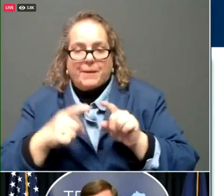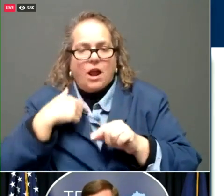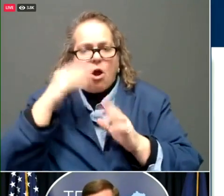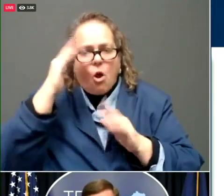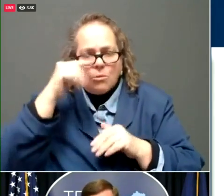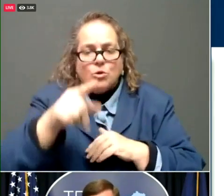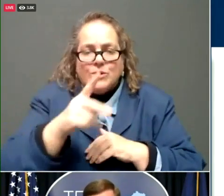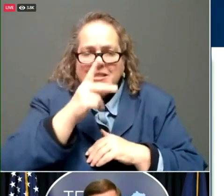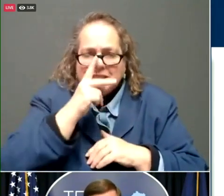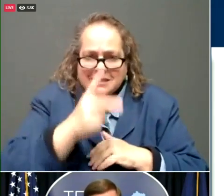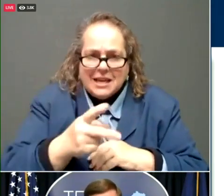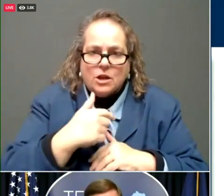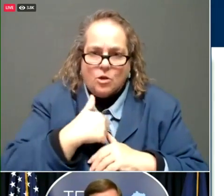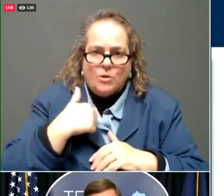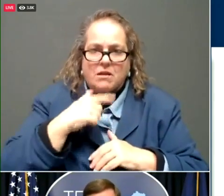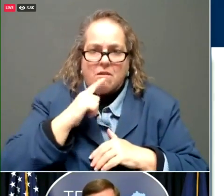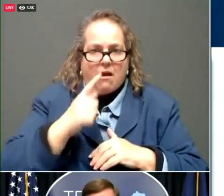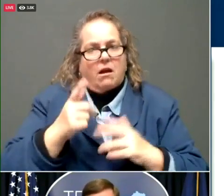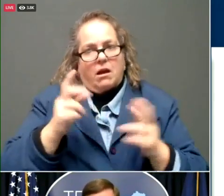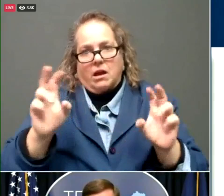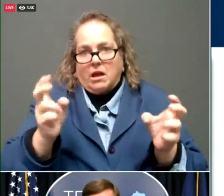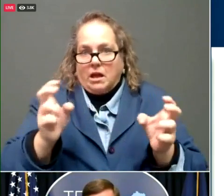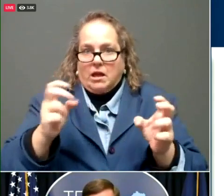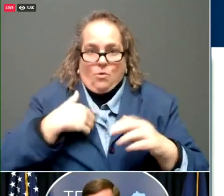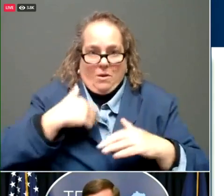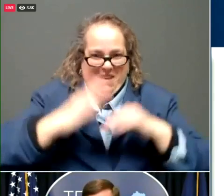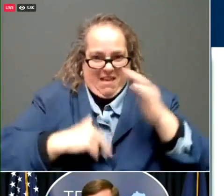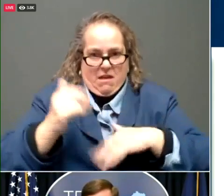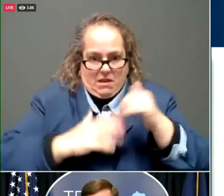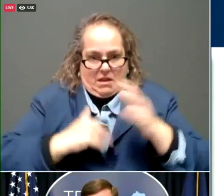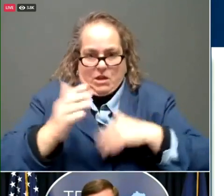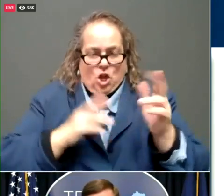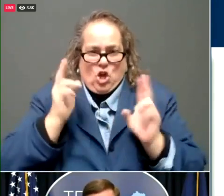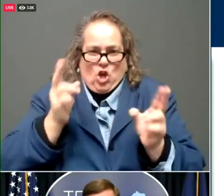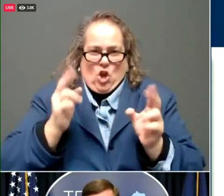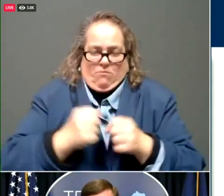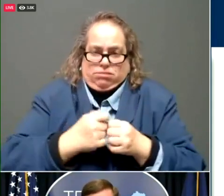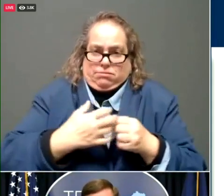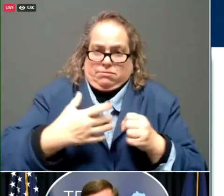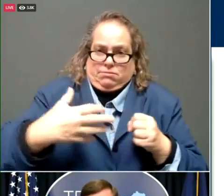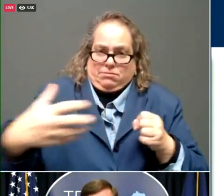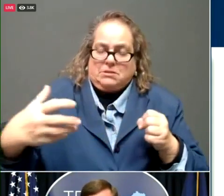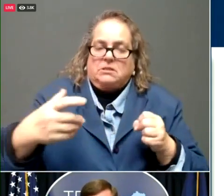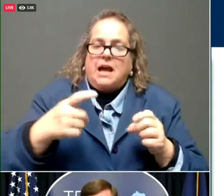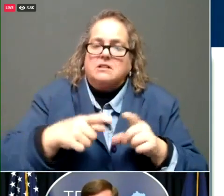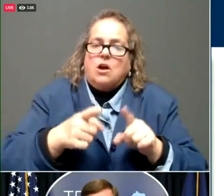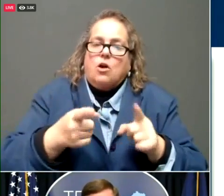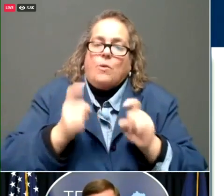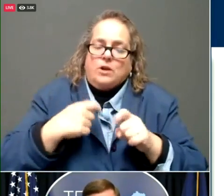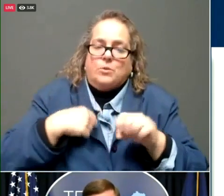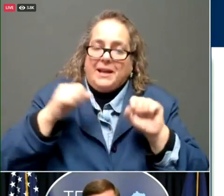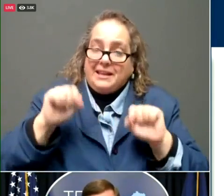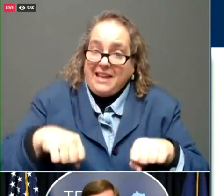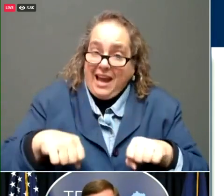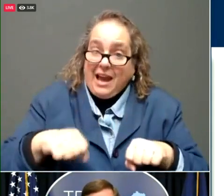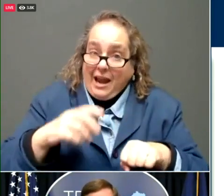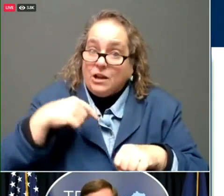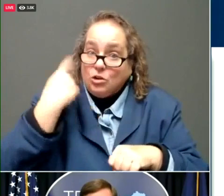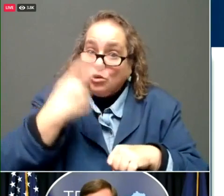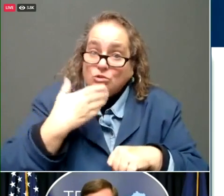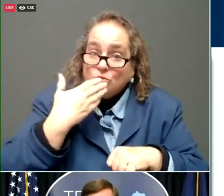when we're building this airplane as we're flying at the airplane starting to look really good in our efficiency of the airplane is already